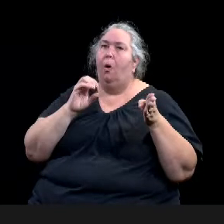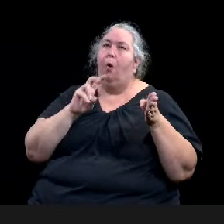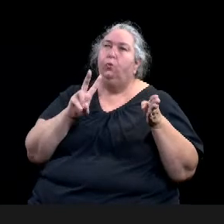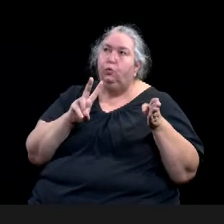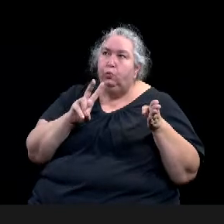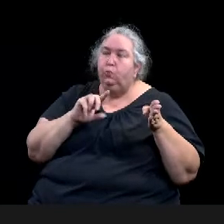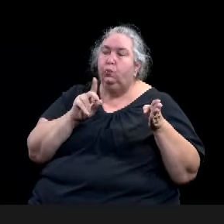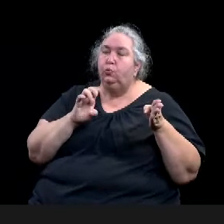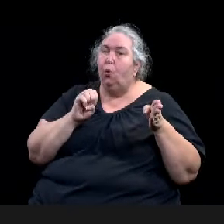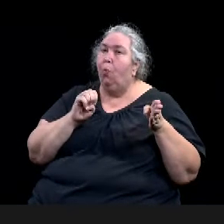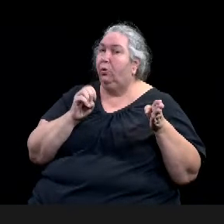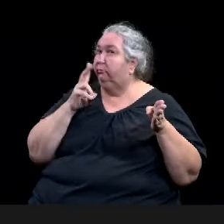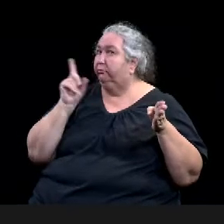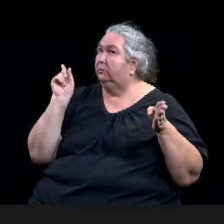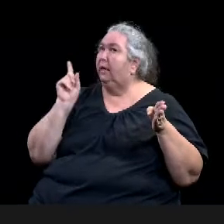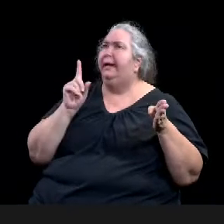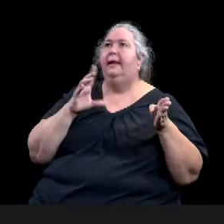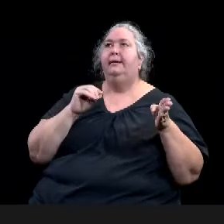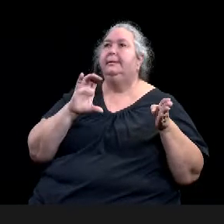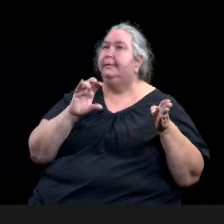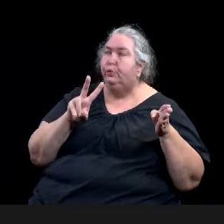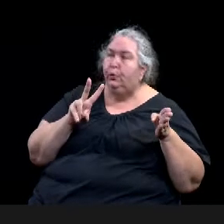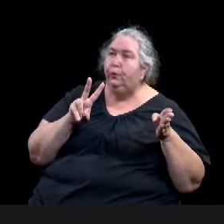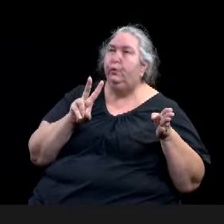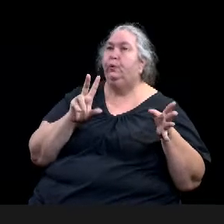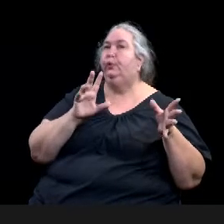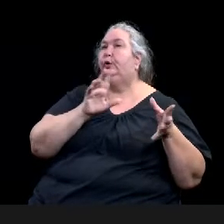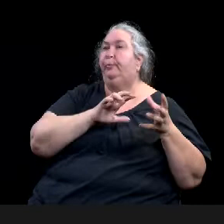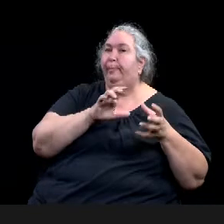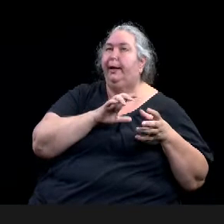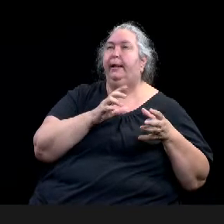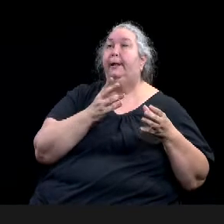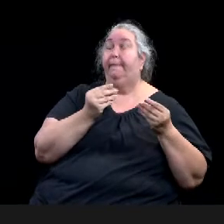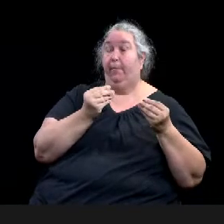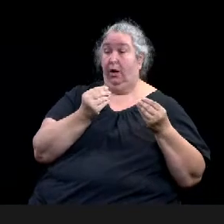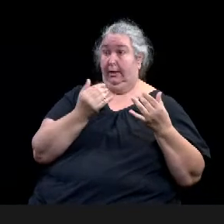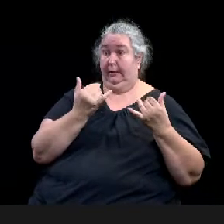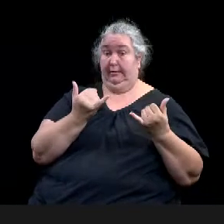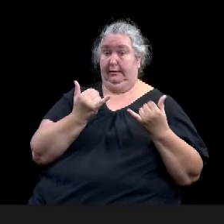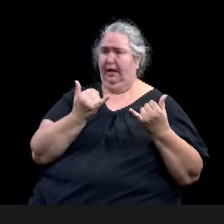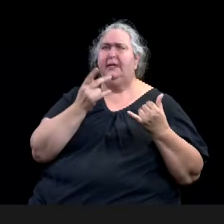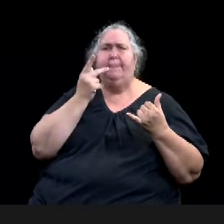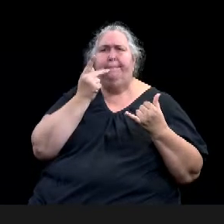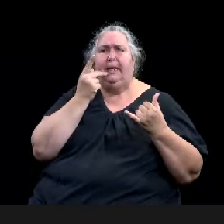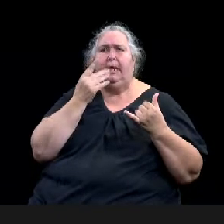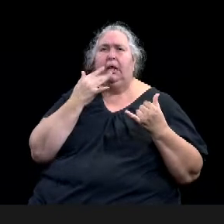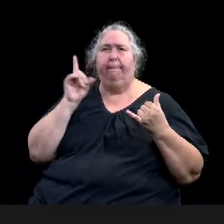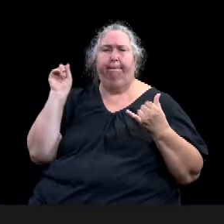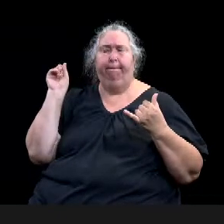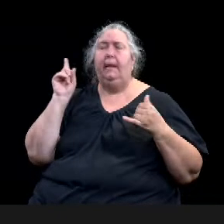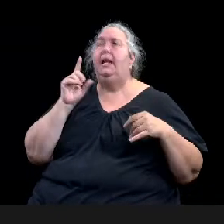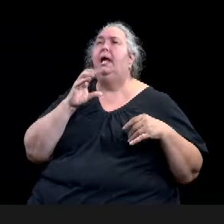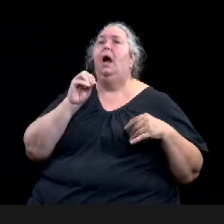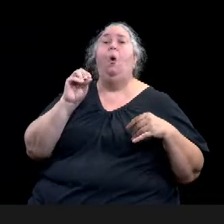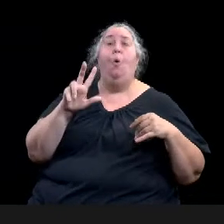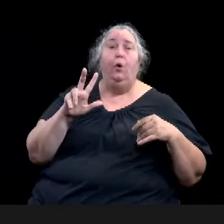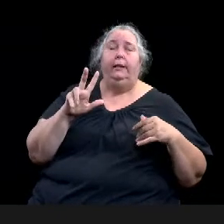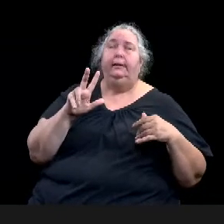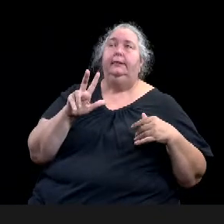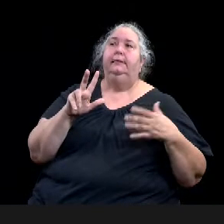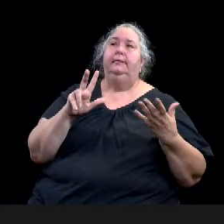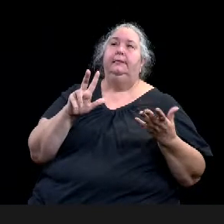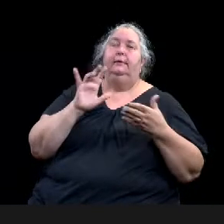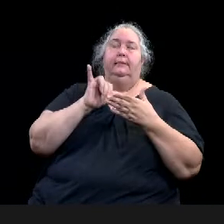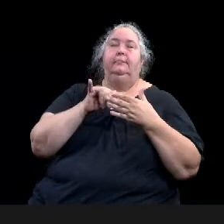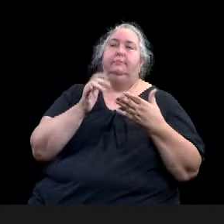And then the O3, uh, which is being proposed is this purplish color that is adjacent to it and behind it. Uh, the difference,